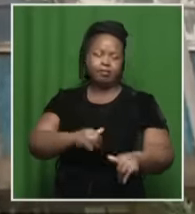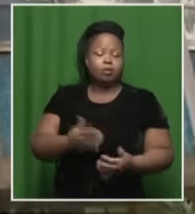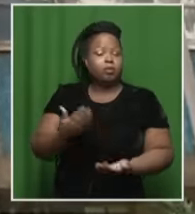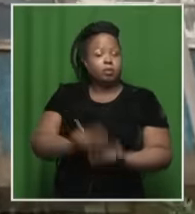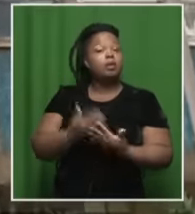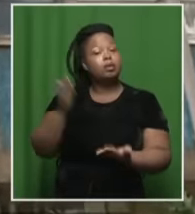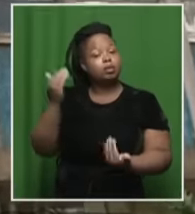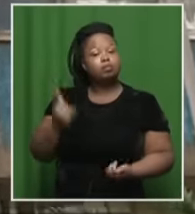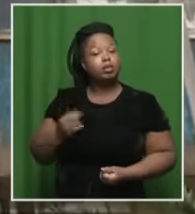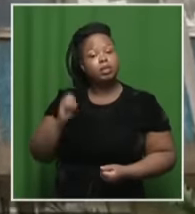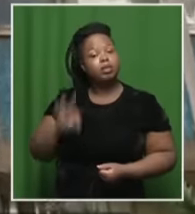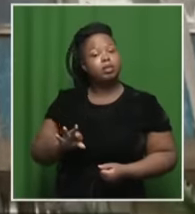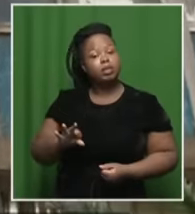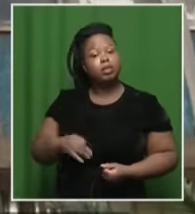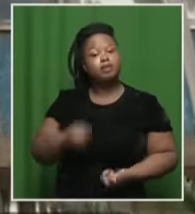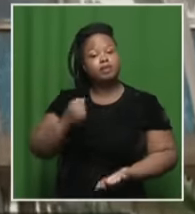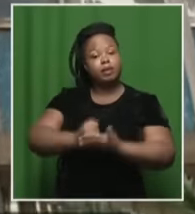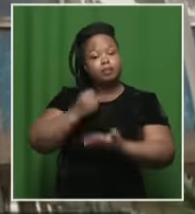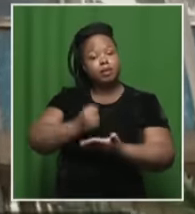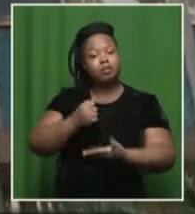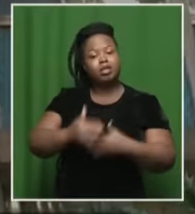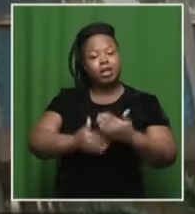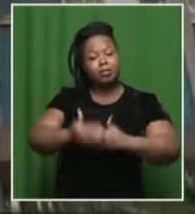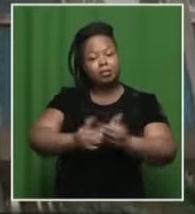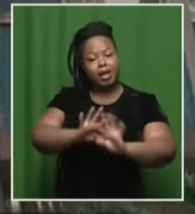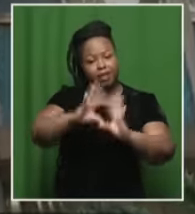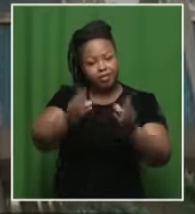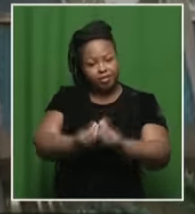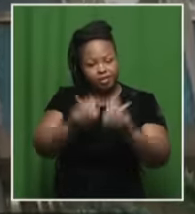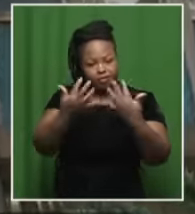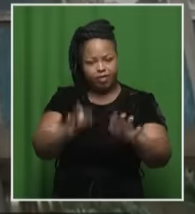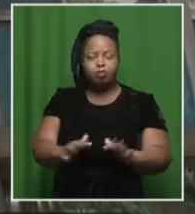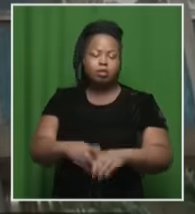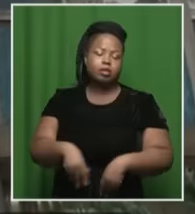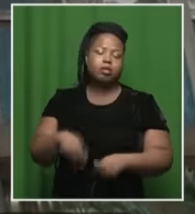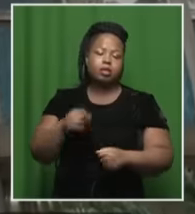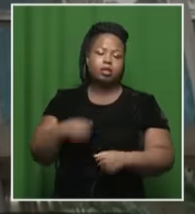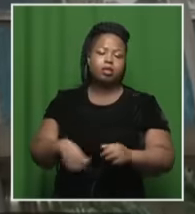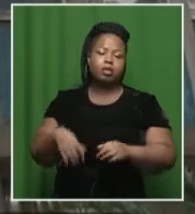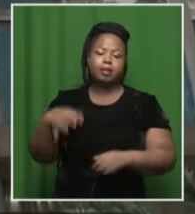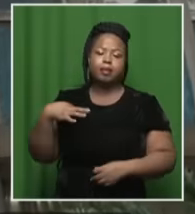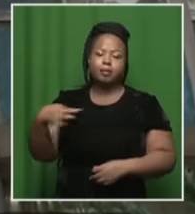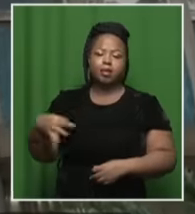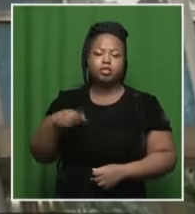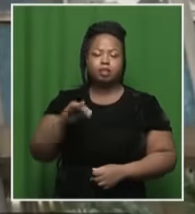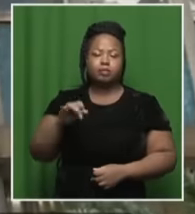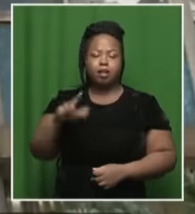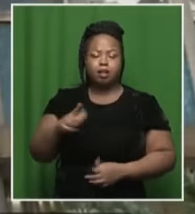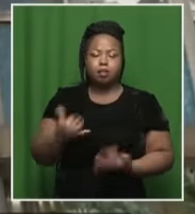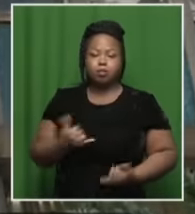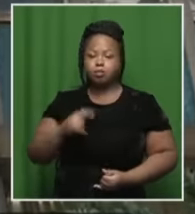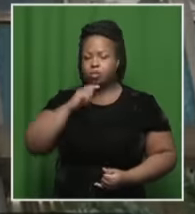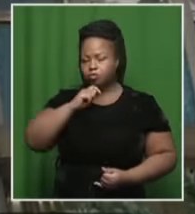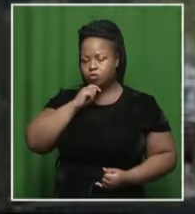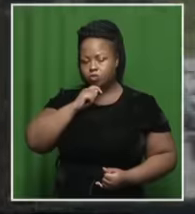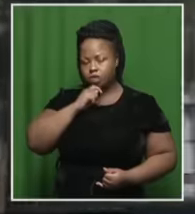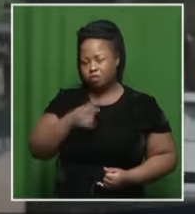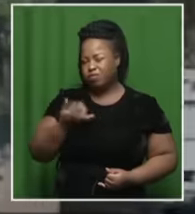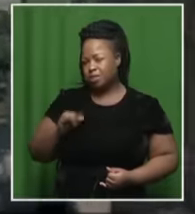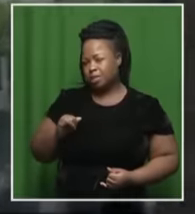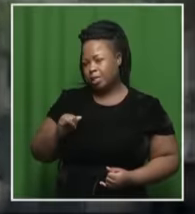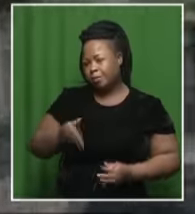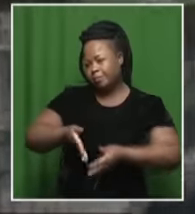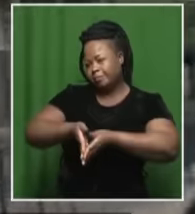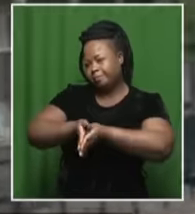that if the matter is enrolled, we would hear a bail application from her lawyers to the court this morning. We still need to